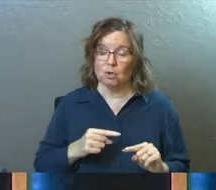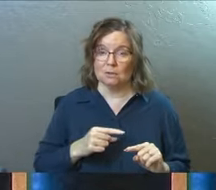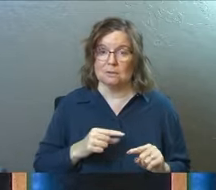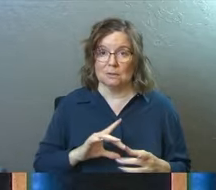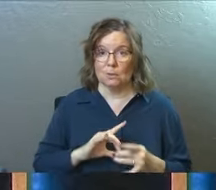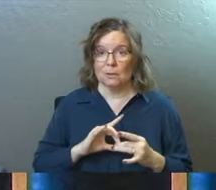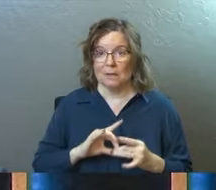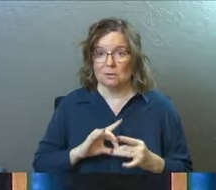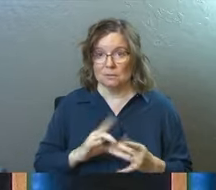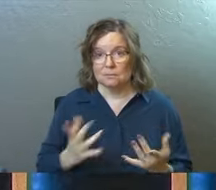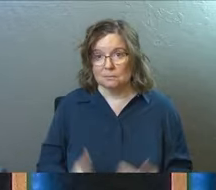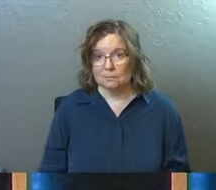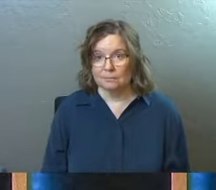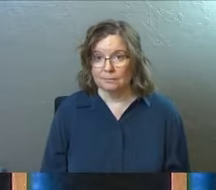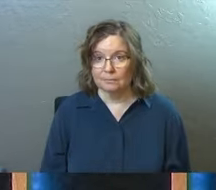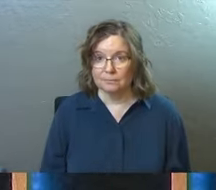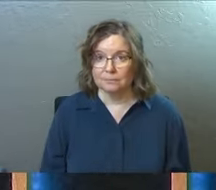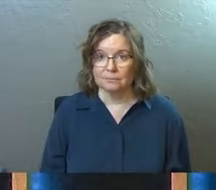relationships.